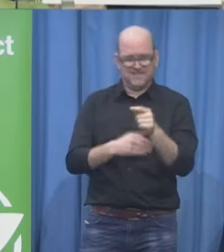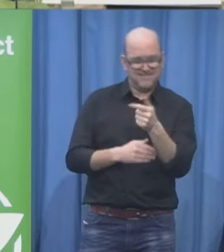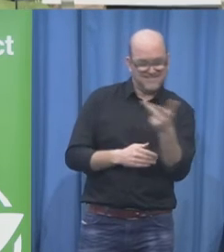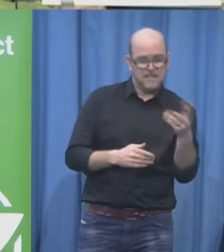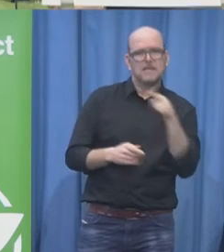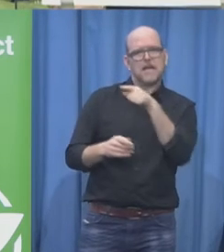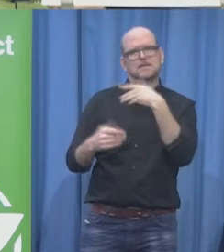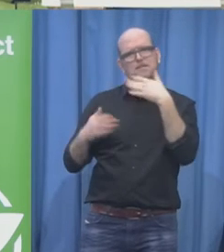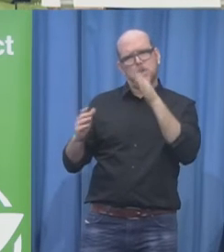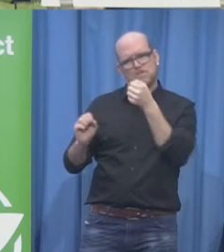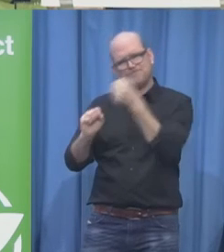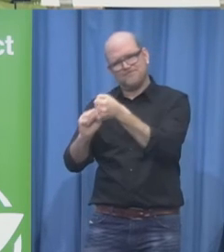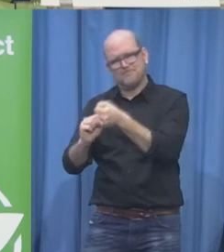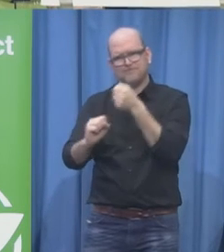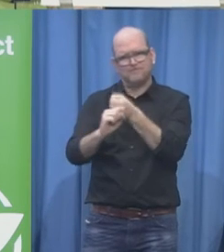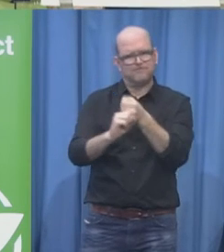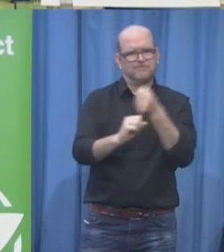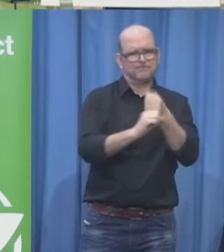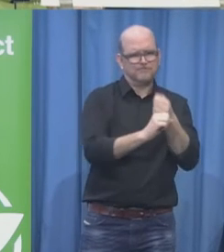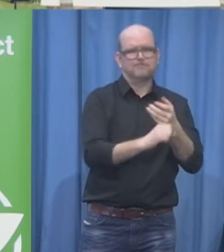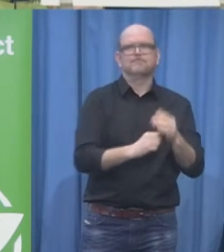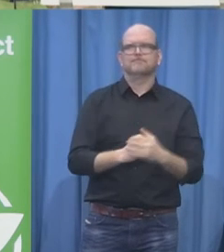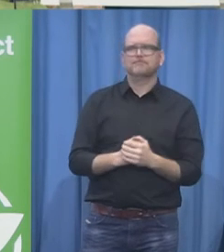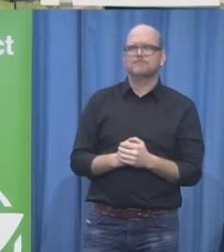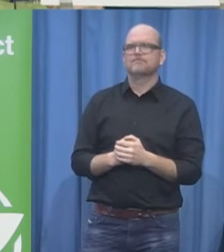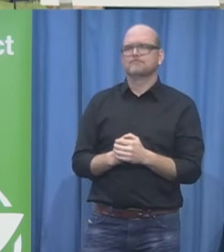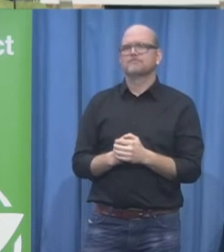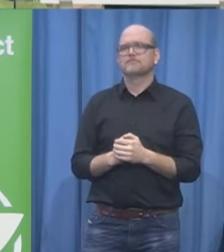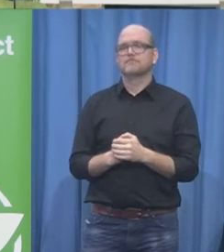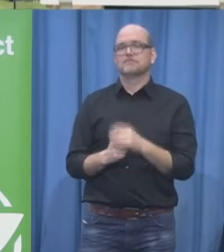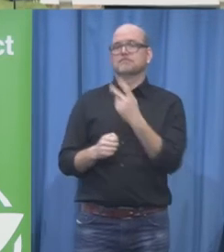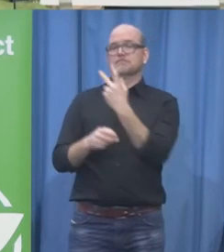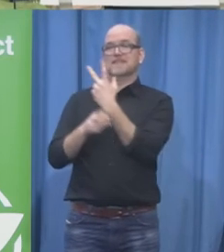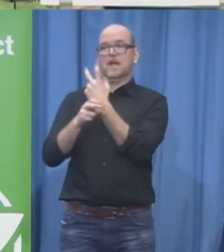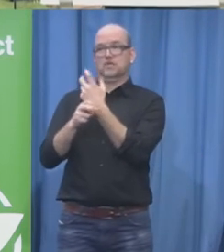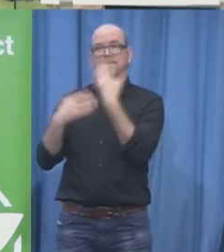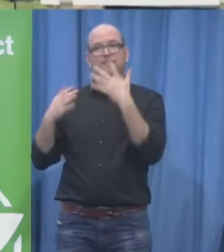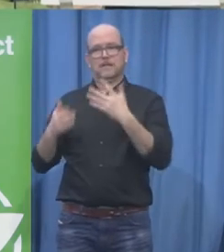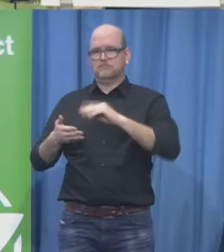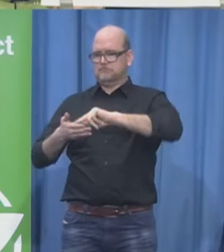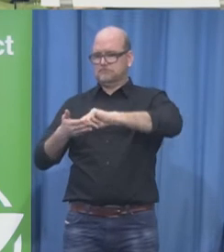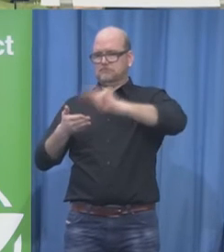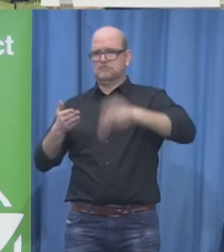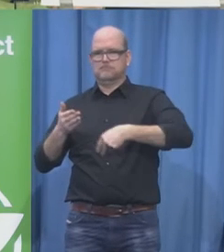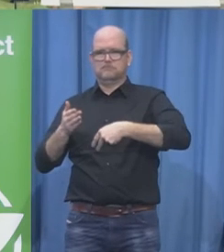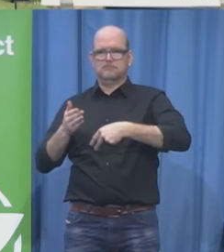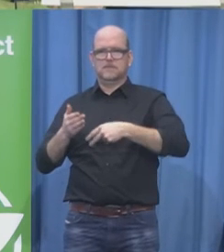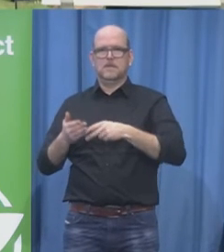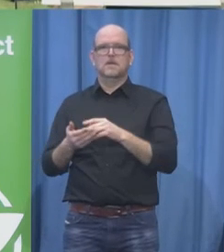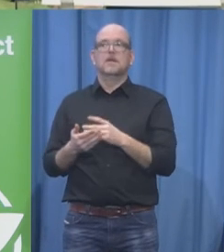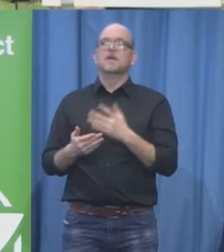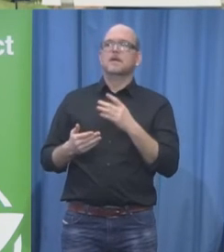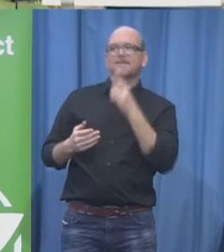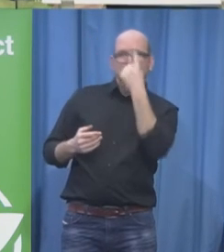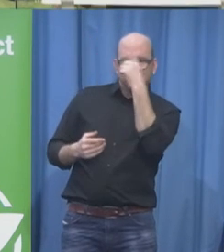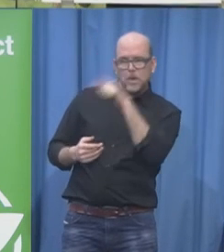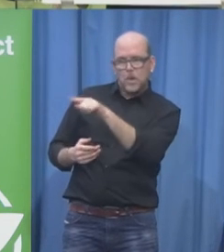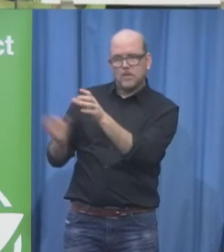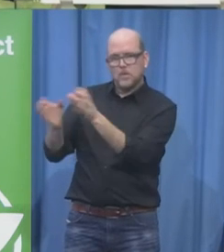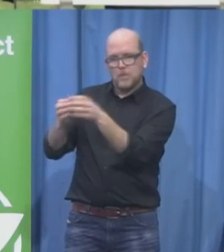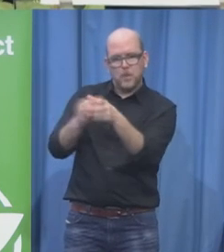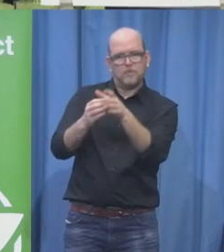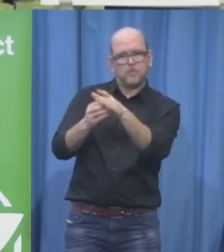UN conventions for the protection of and support to these groups but